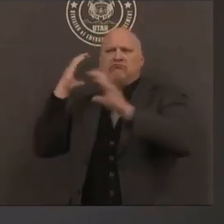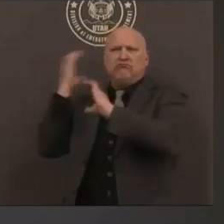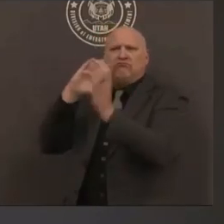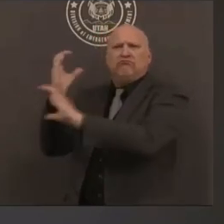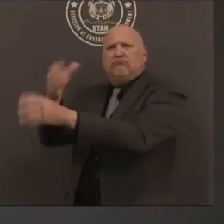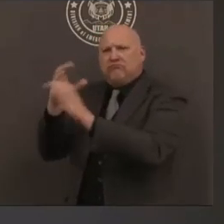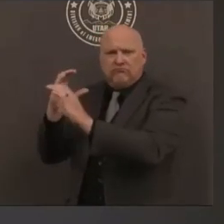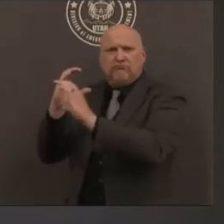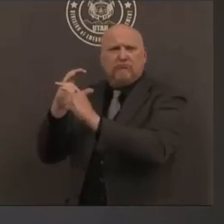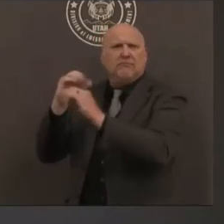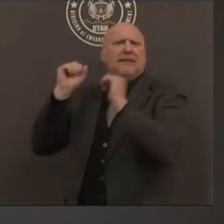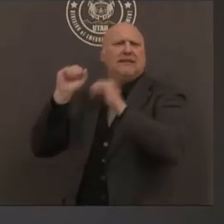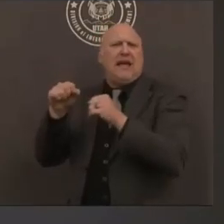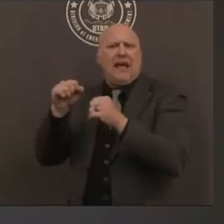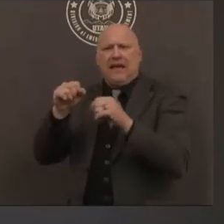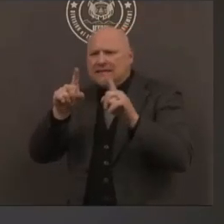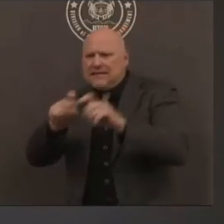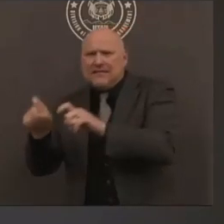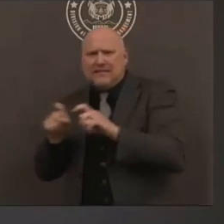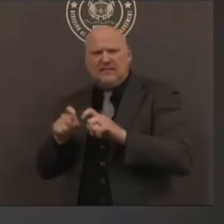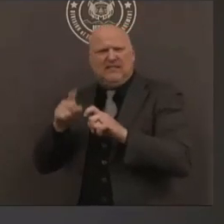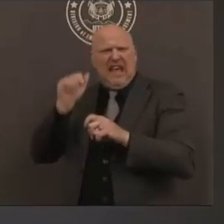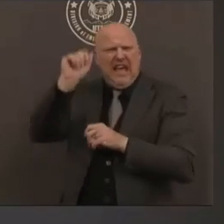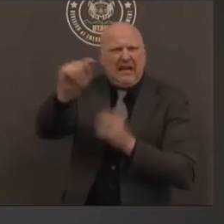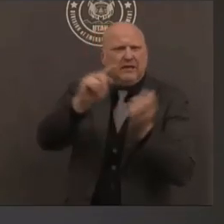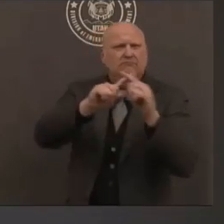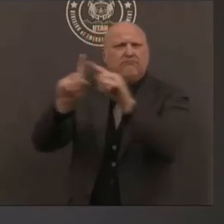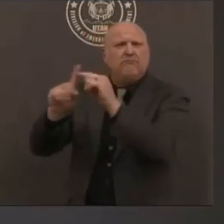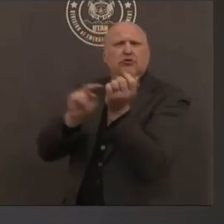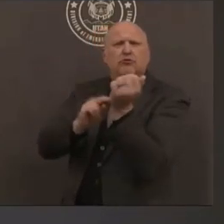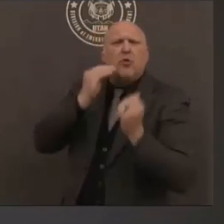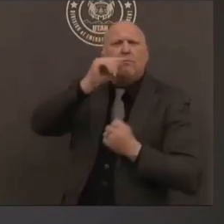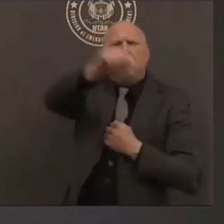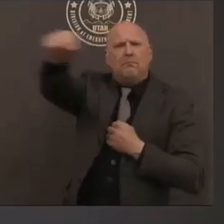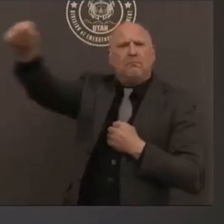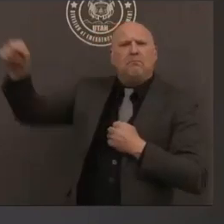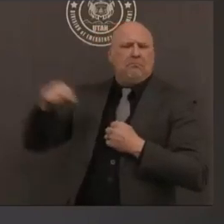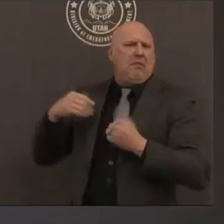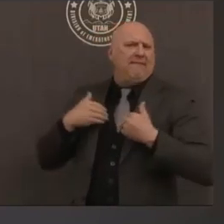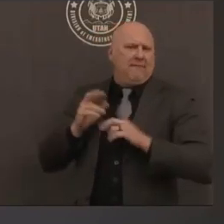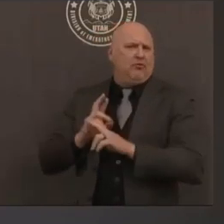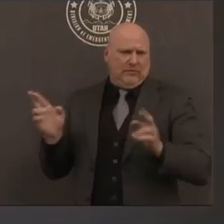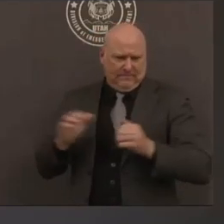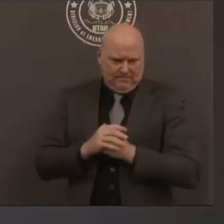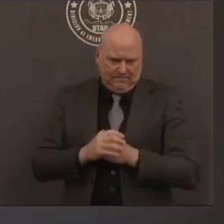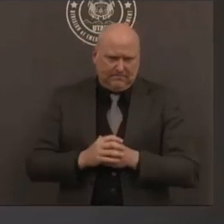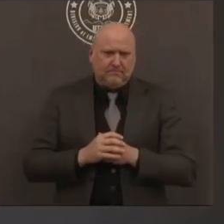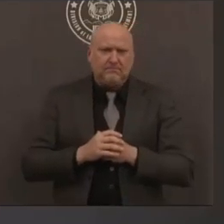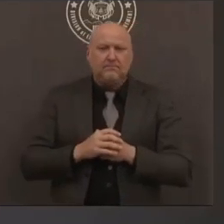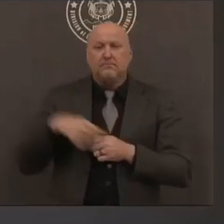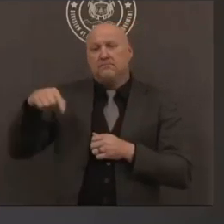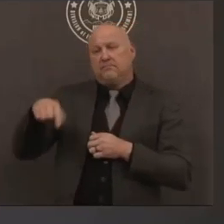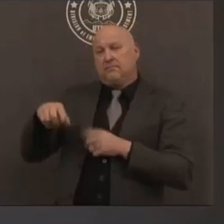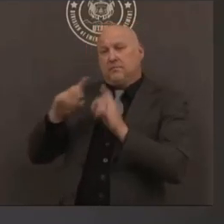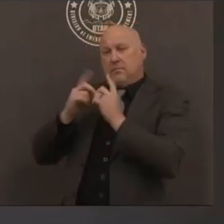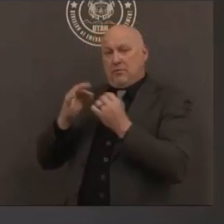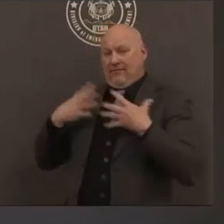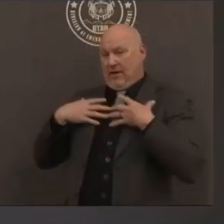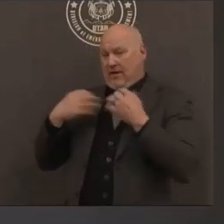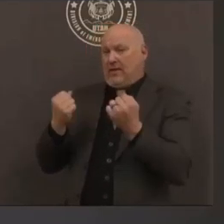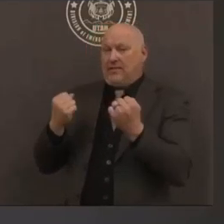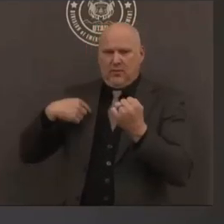covid19 on site the utah department of health is also developing teams of health care providers